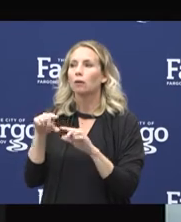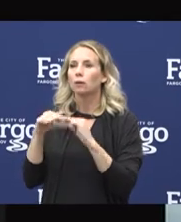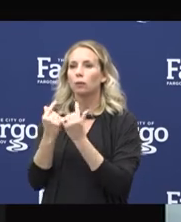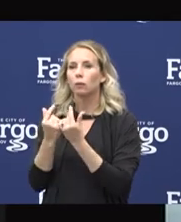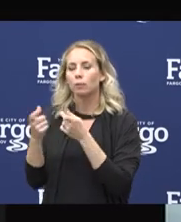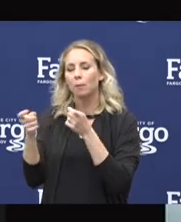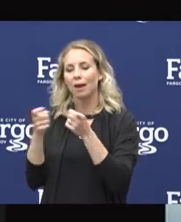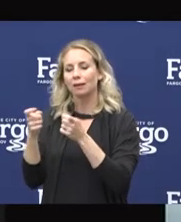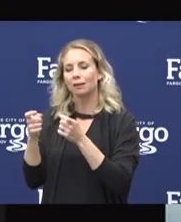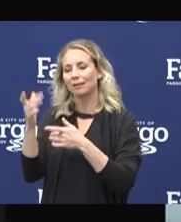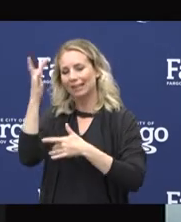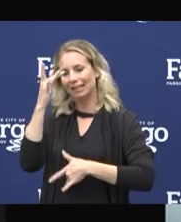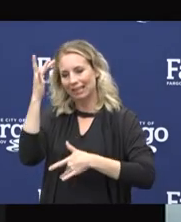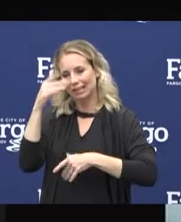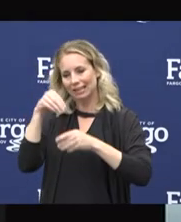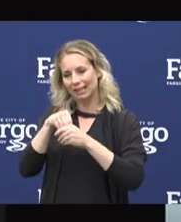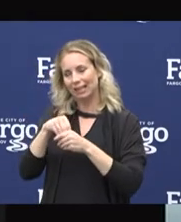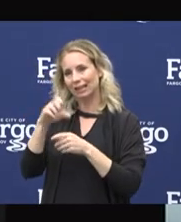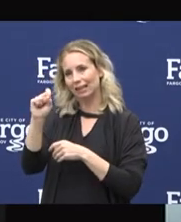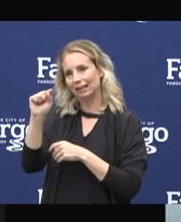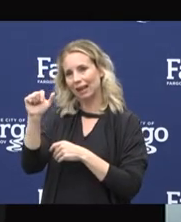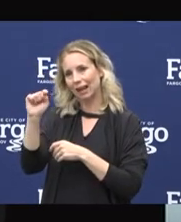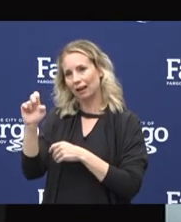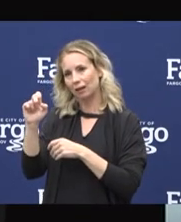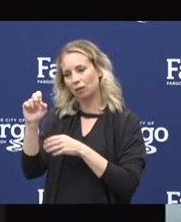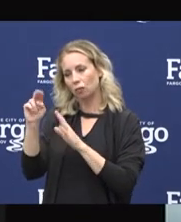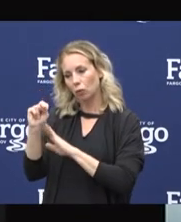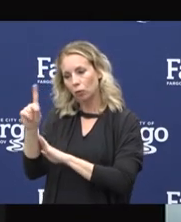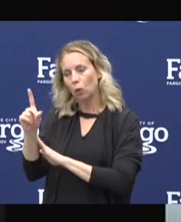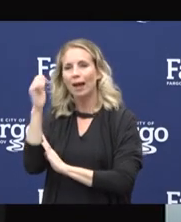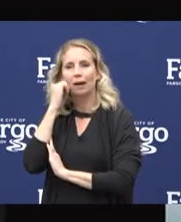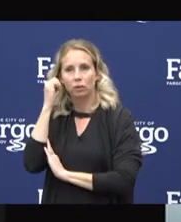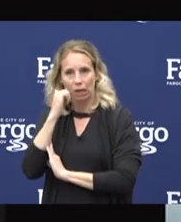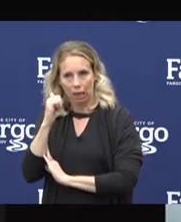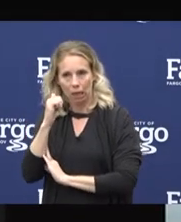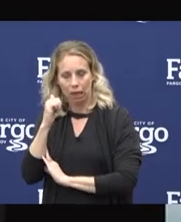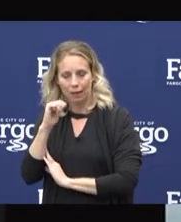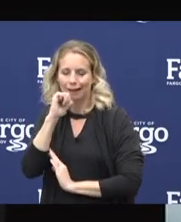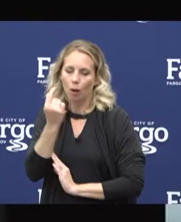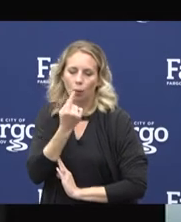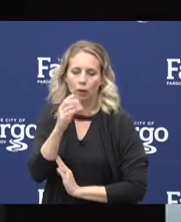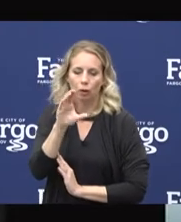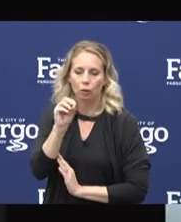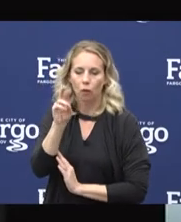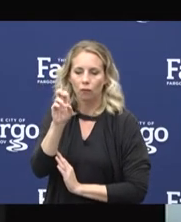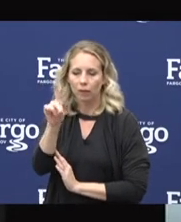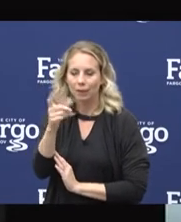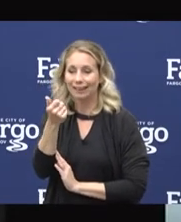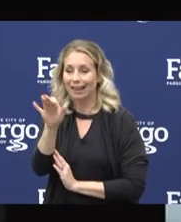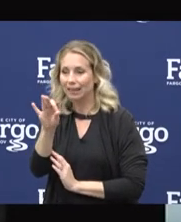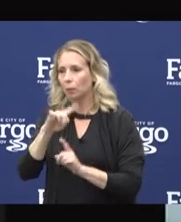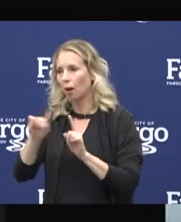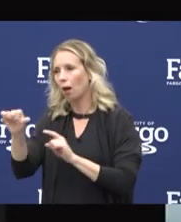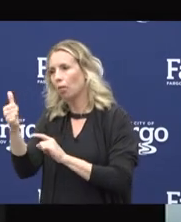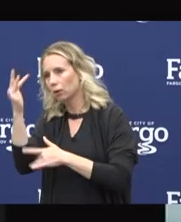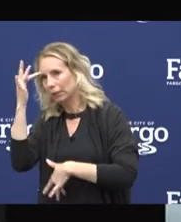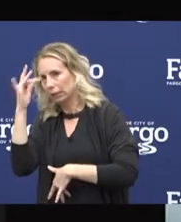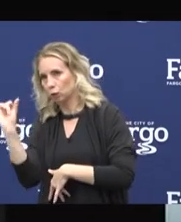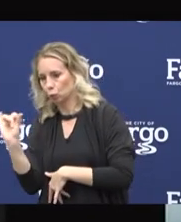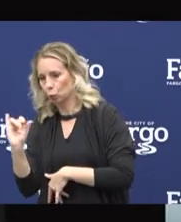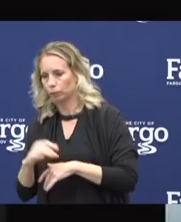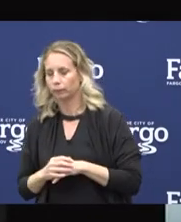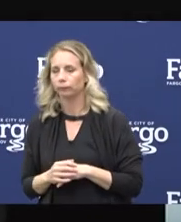state of North Dakota on a day-to-day basis, even outside of COVID-19. Part of my responsibilities